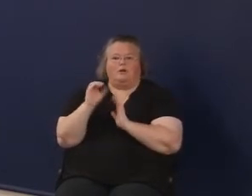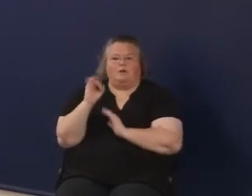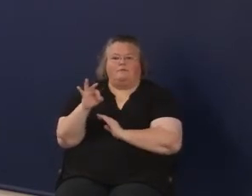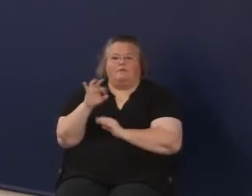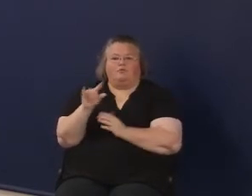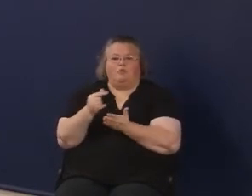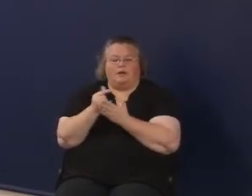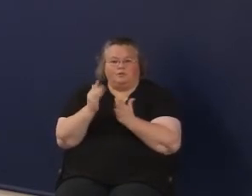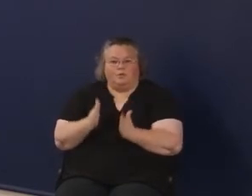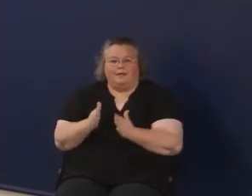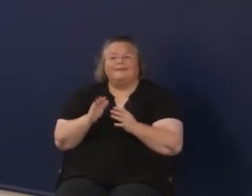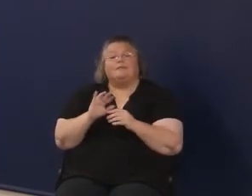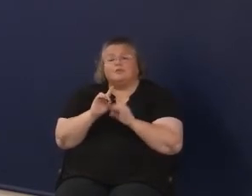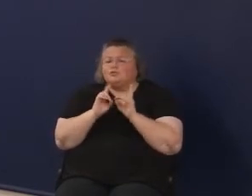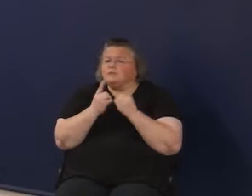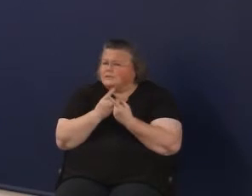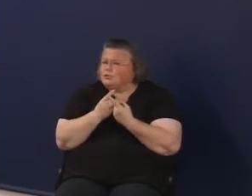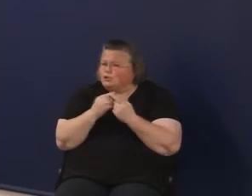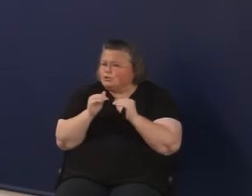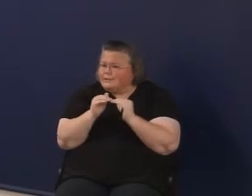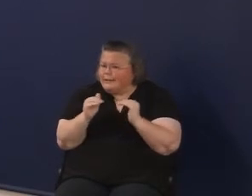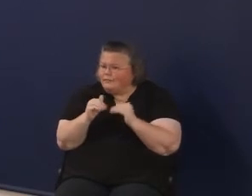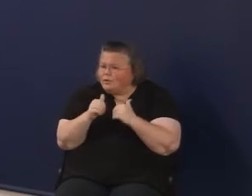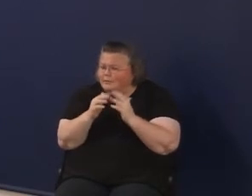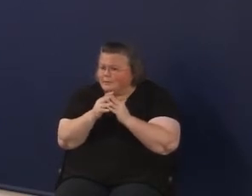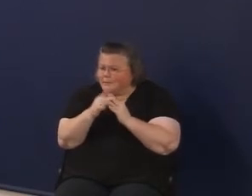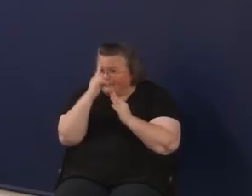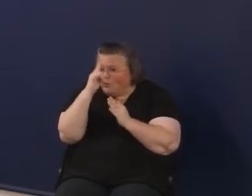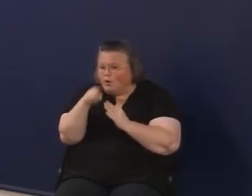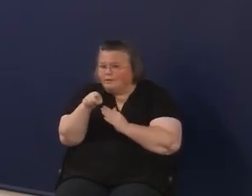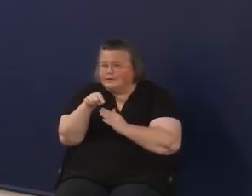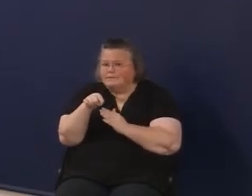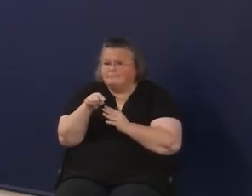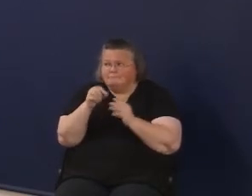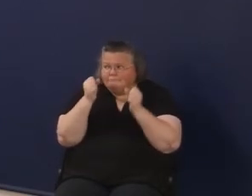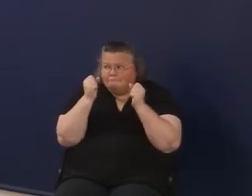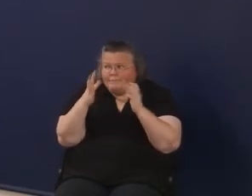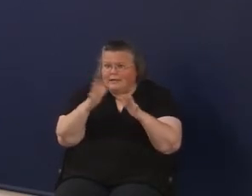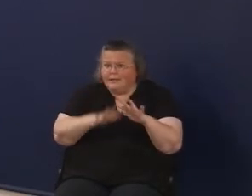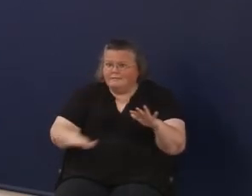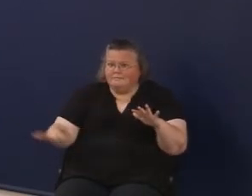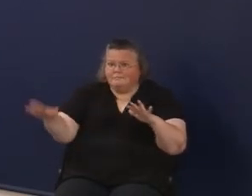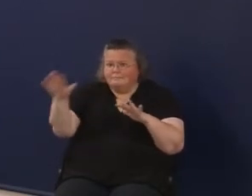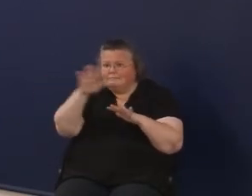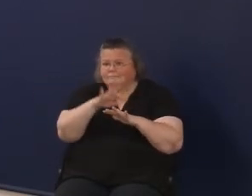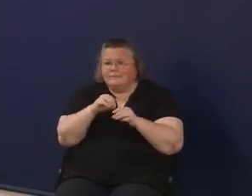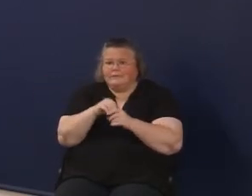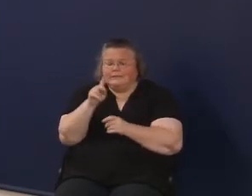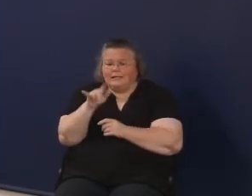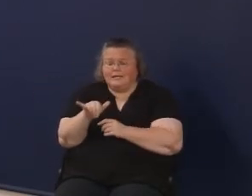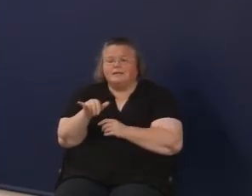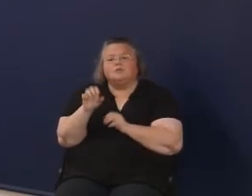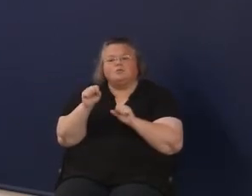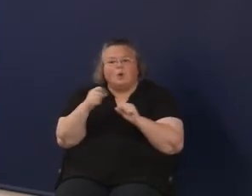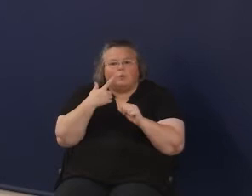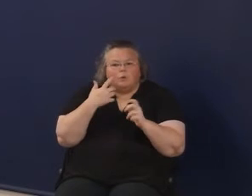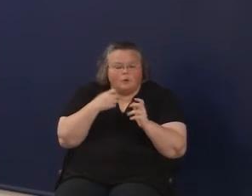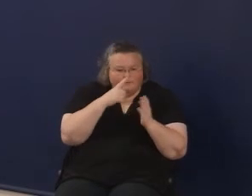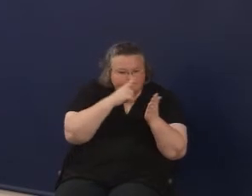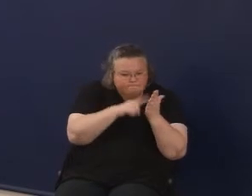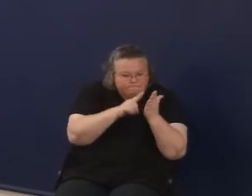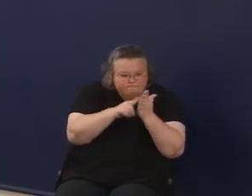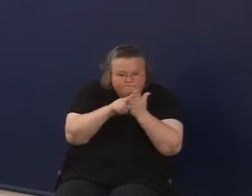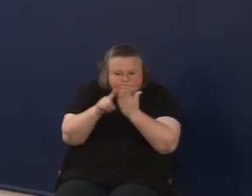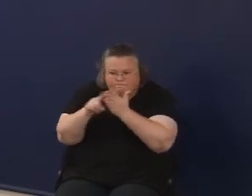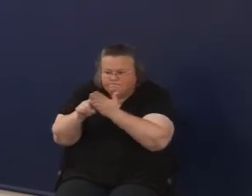is district level implementation of a similar idea in many districts. So we have the ability to dive into those districts